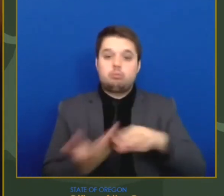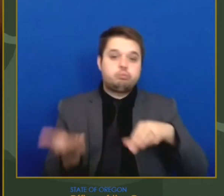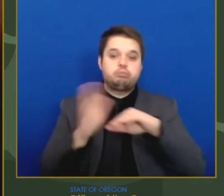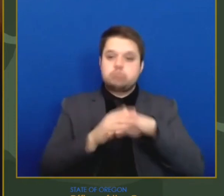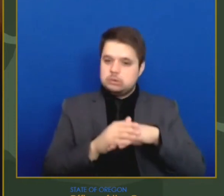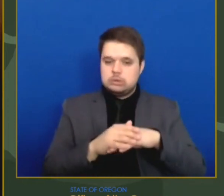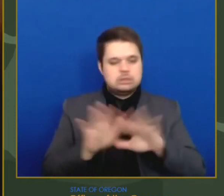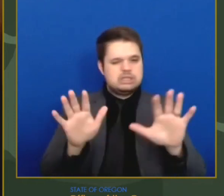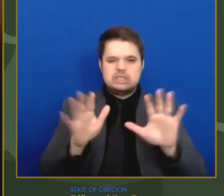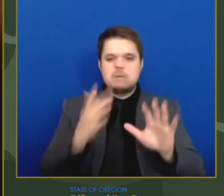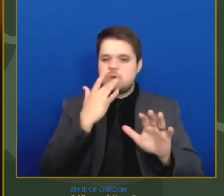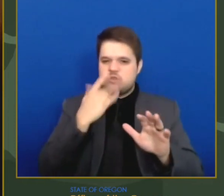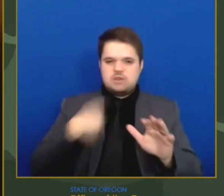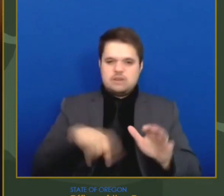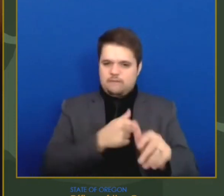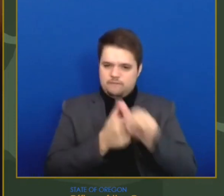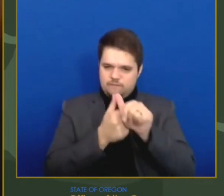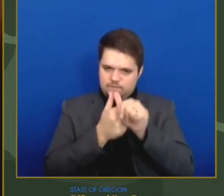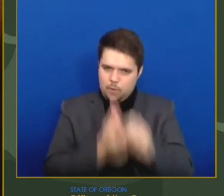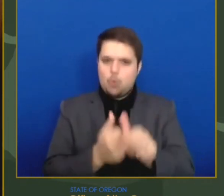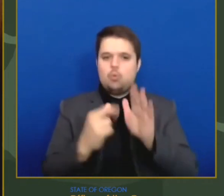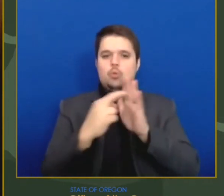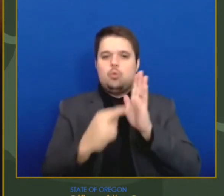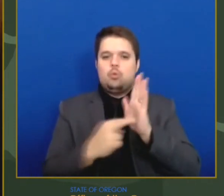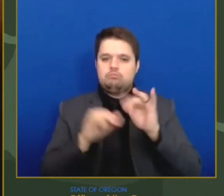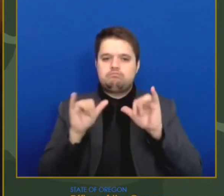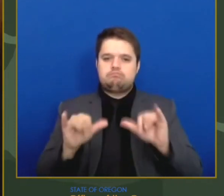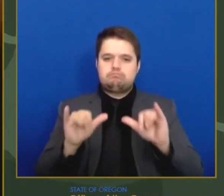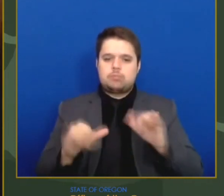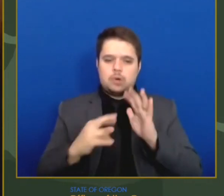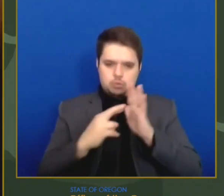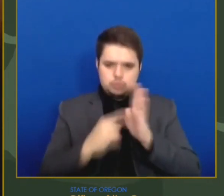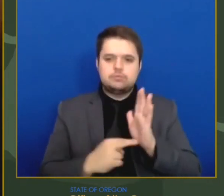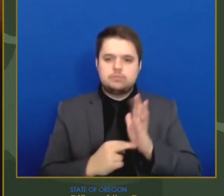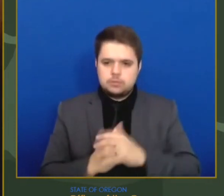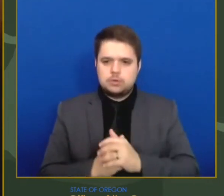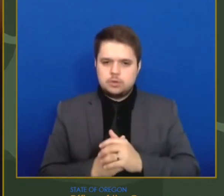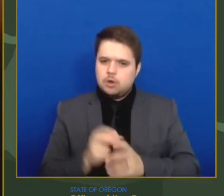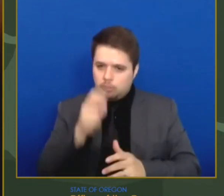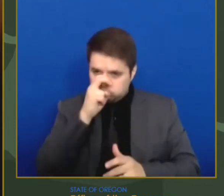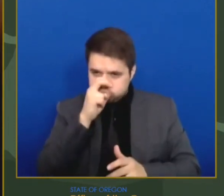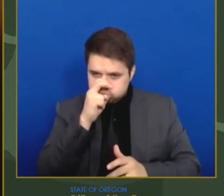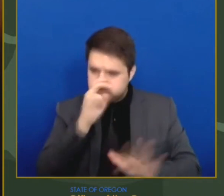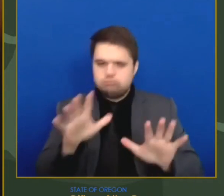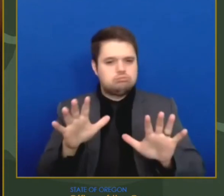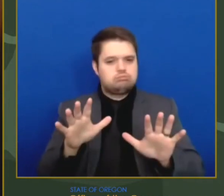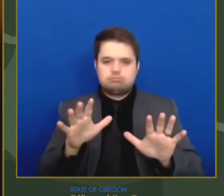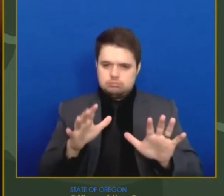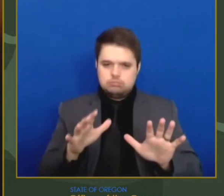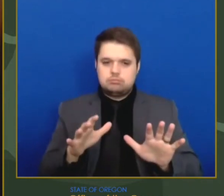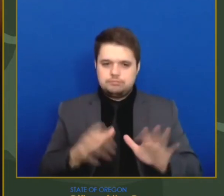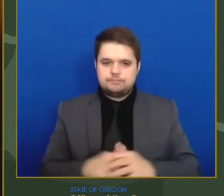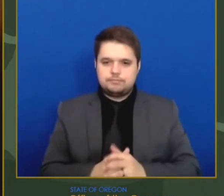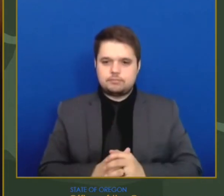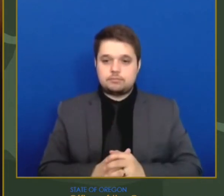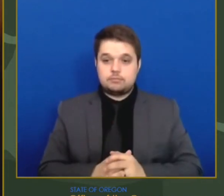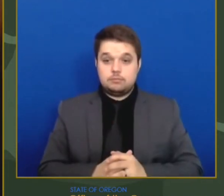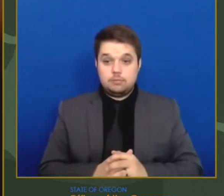hospitalizations. But we must remain vigilant, and experience has shown us that small setbacks can have huge consequences.